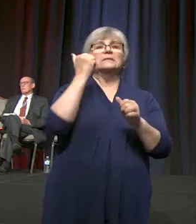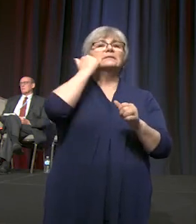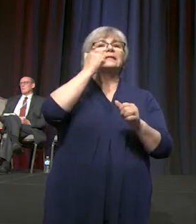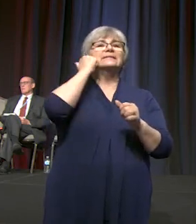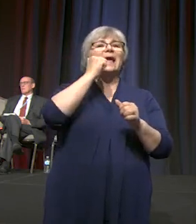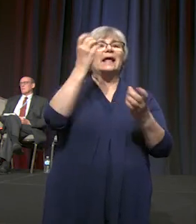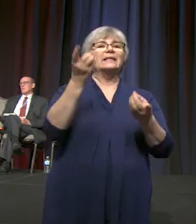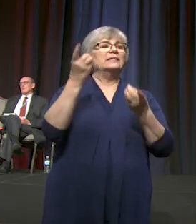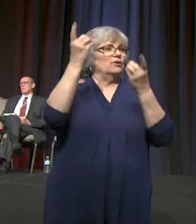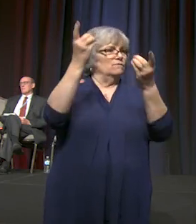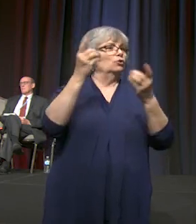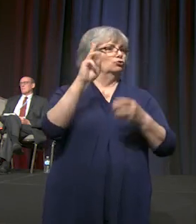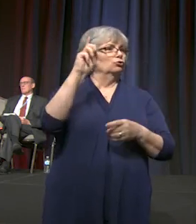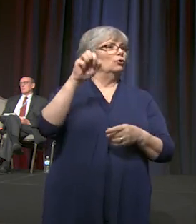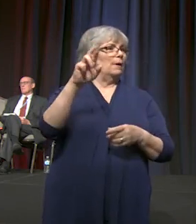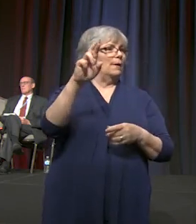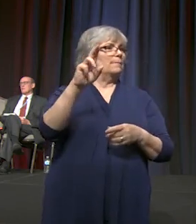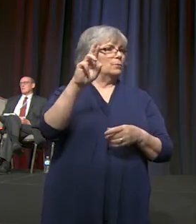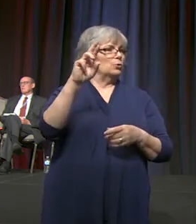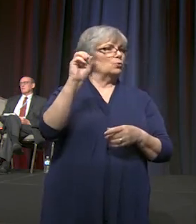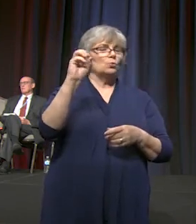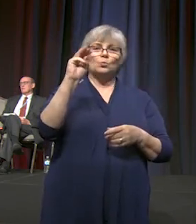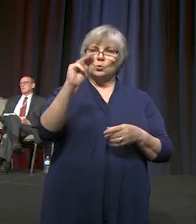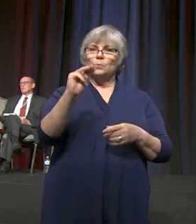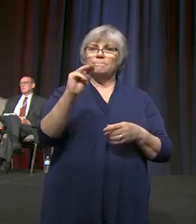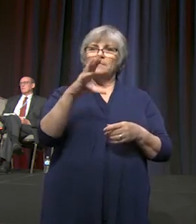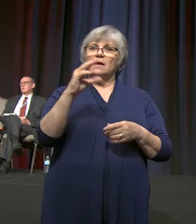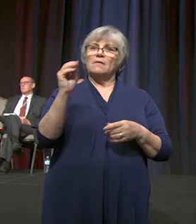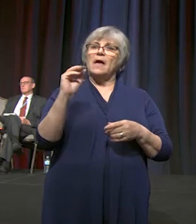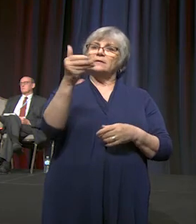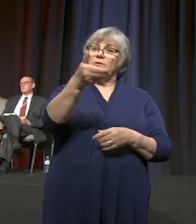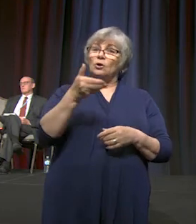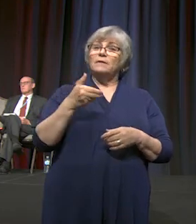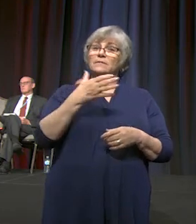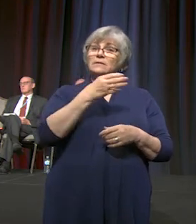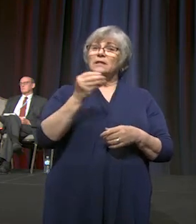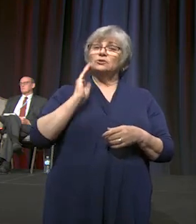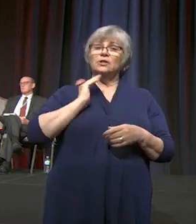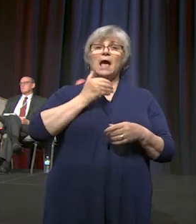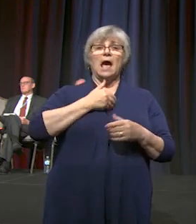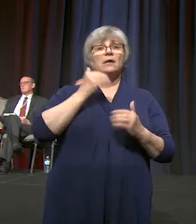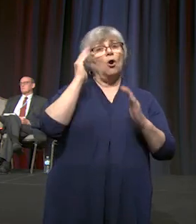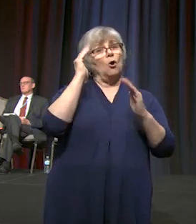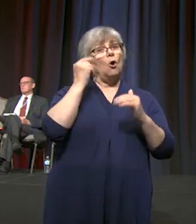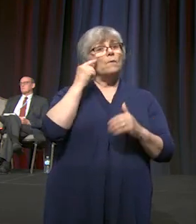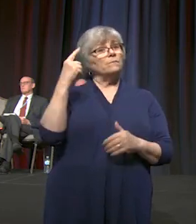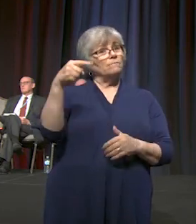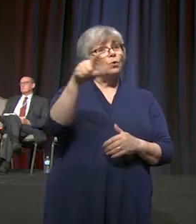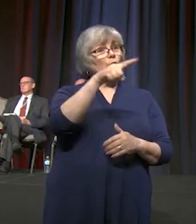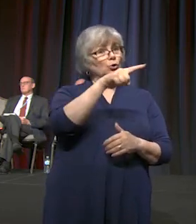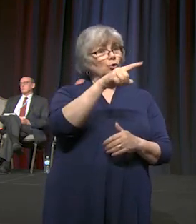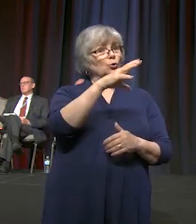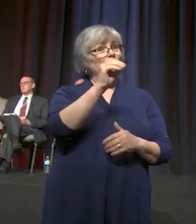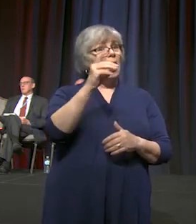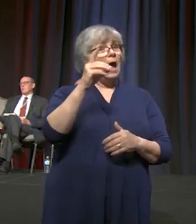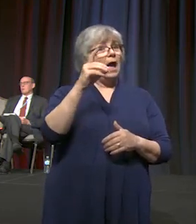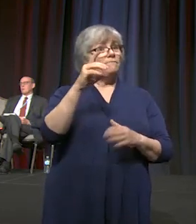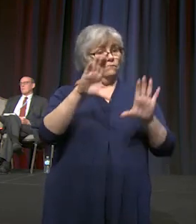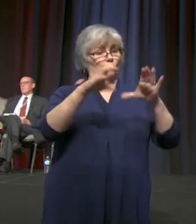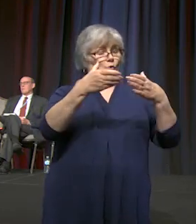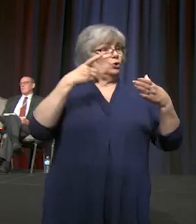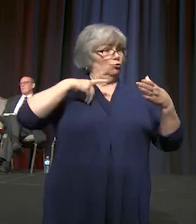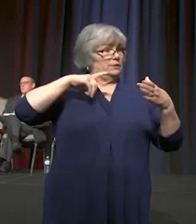familiar with. This is our invitation and our hope for you and for your delegations,